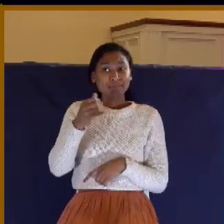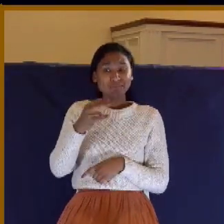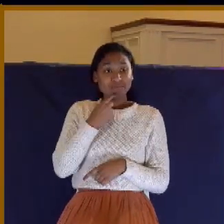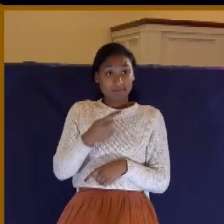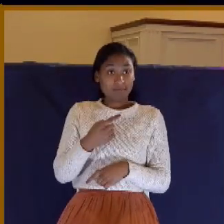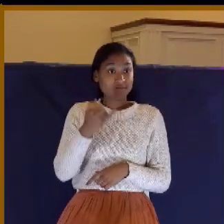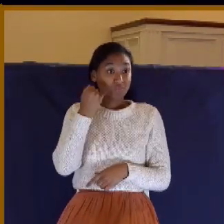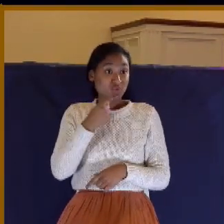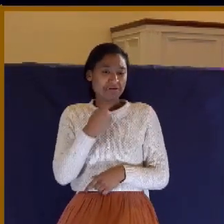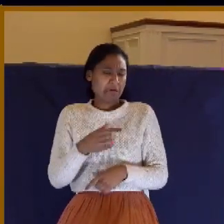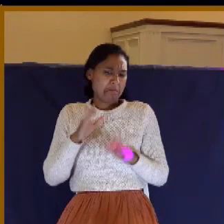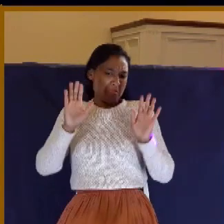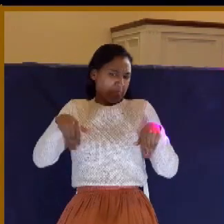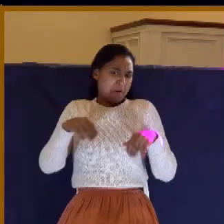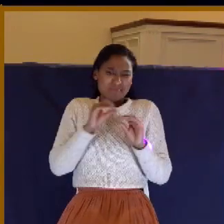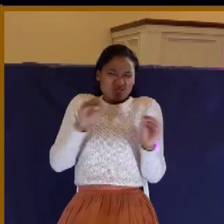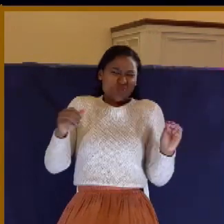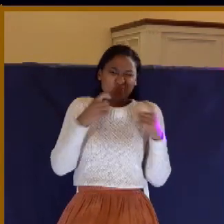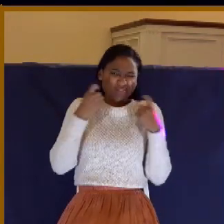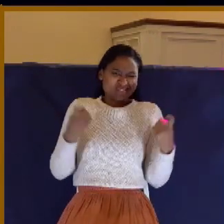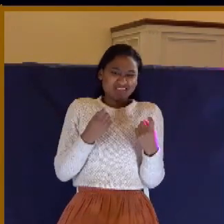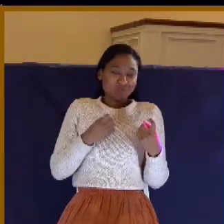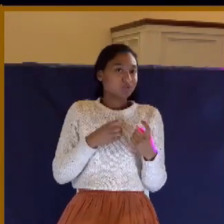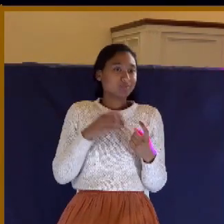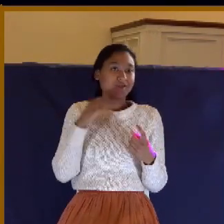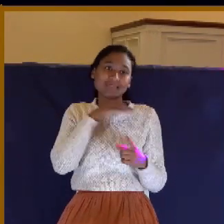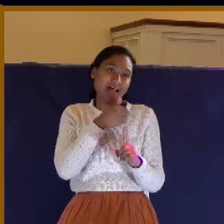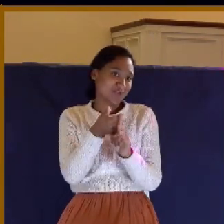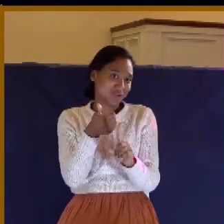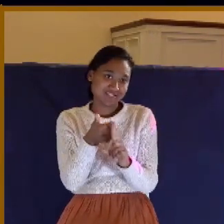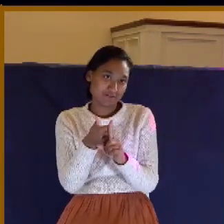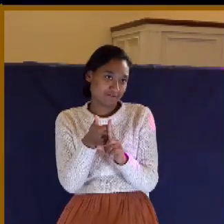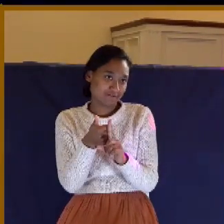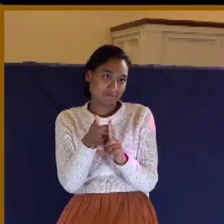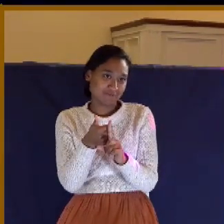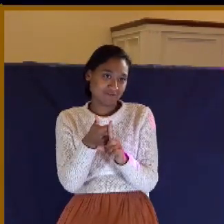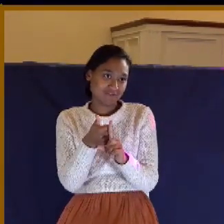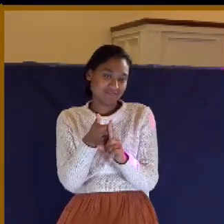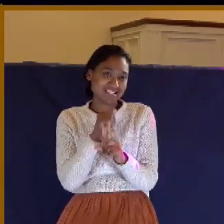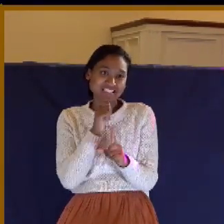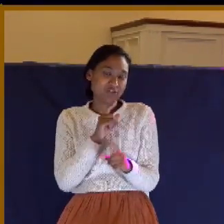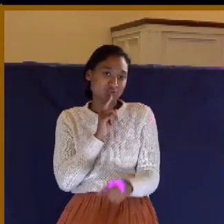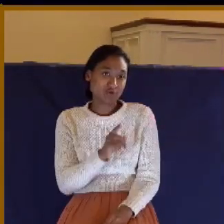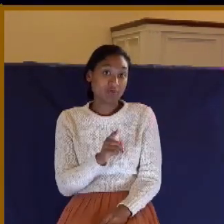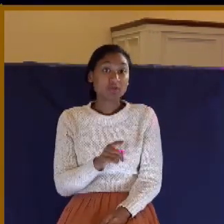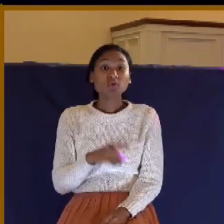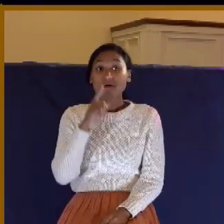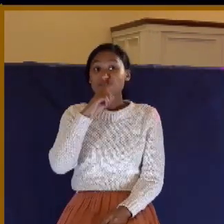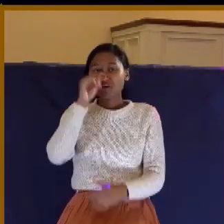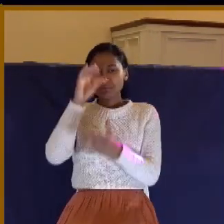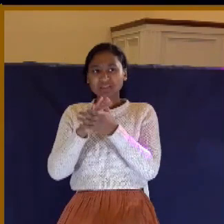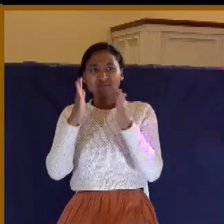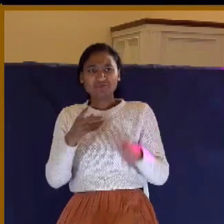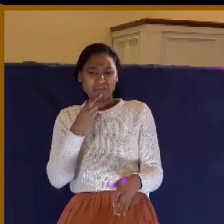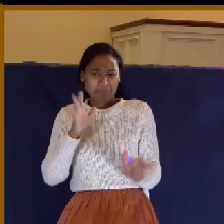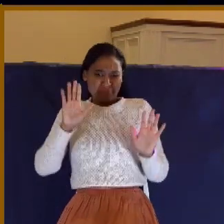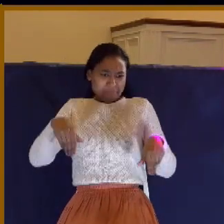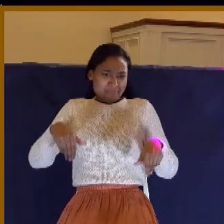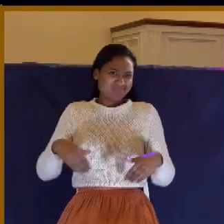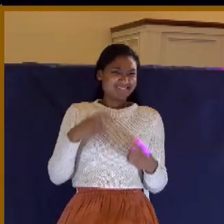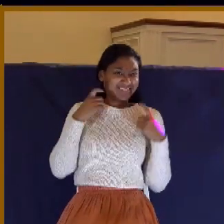we say we have no sin, we deceive ourselves and the truth is not in us. Because a false believer will say, Sin, what sin? I'm doing good.